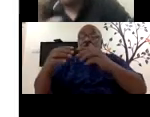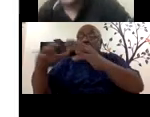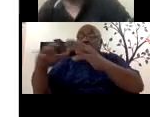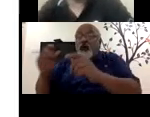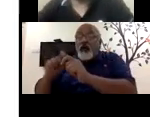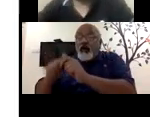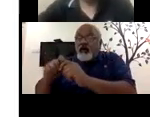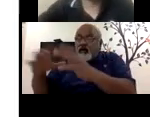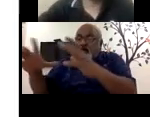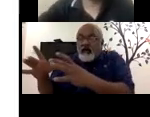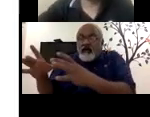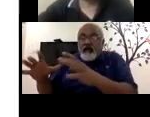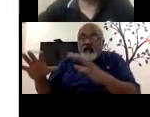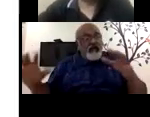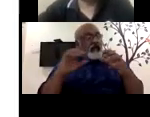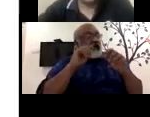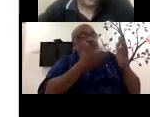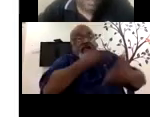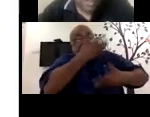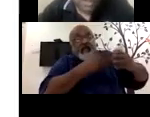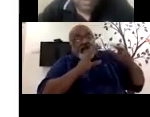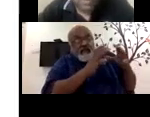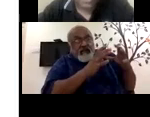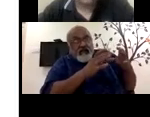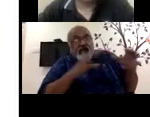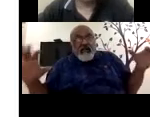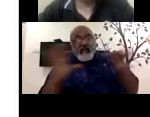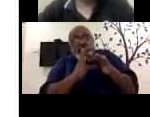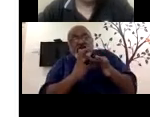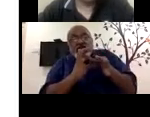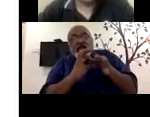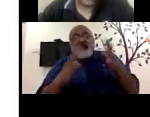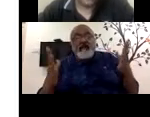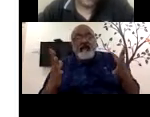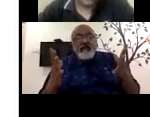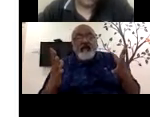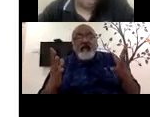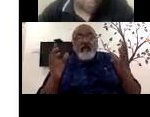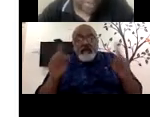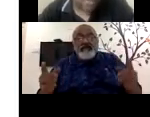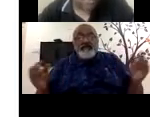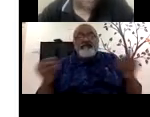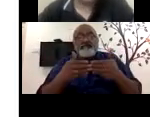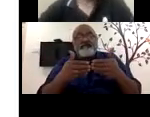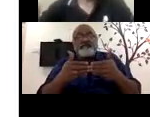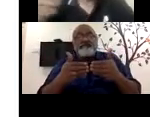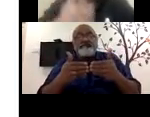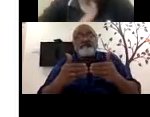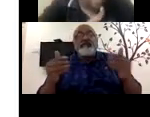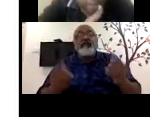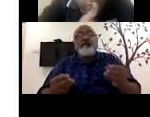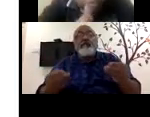complexity when we talk about skilling for persons with disabilities. know, one is